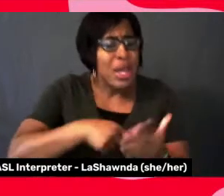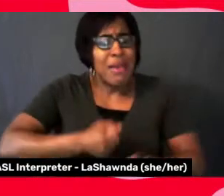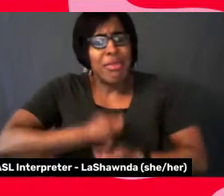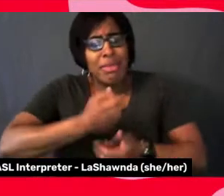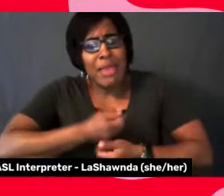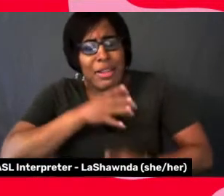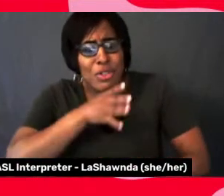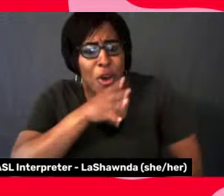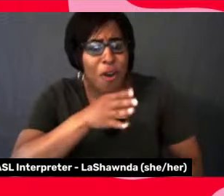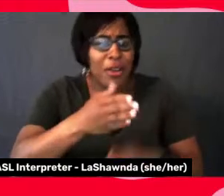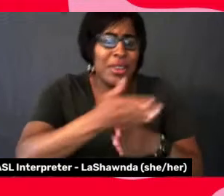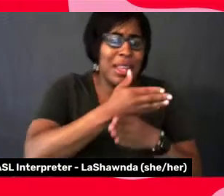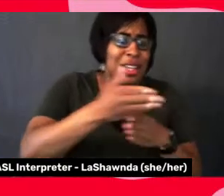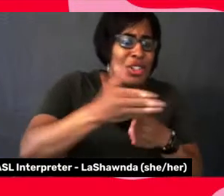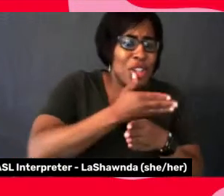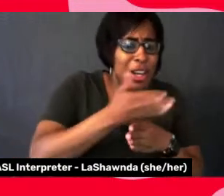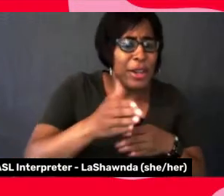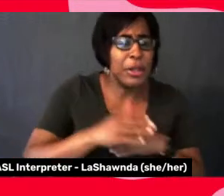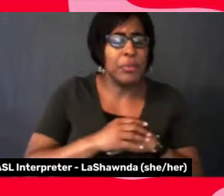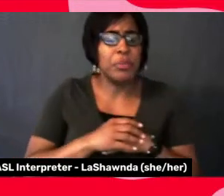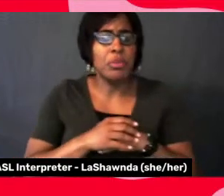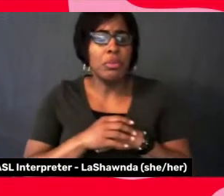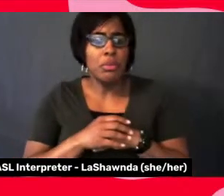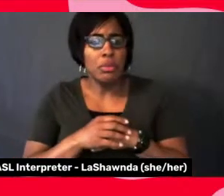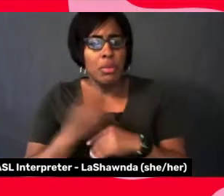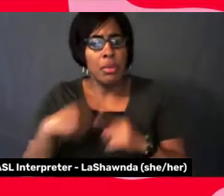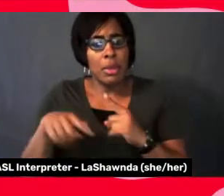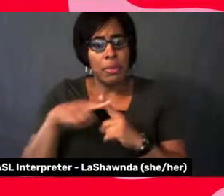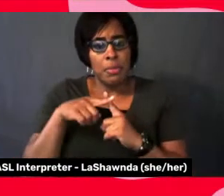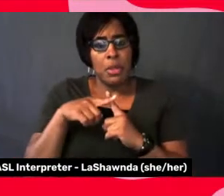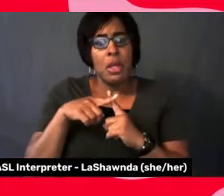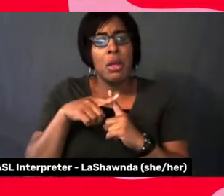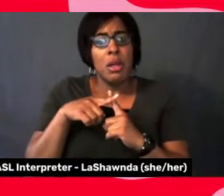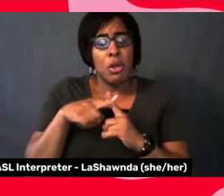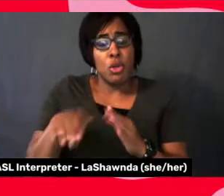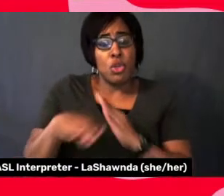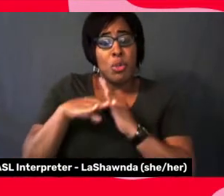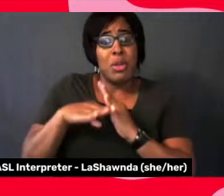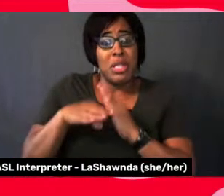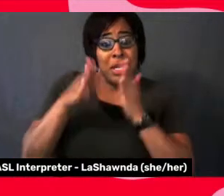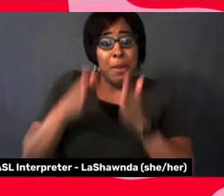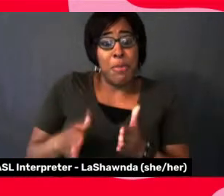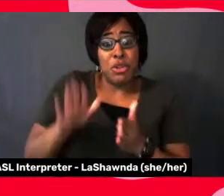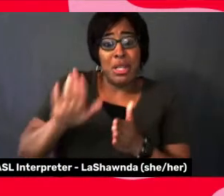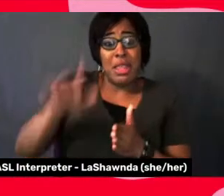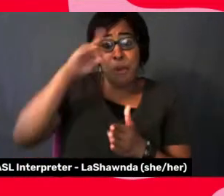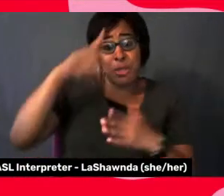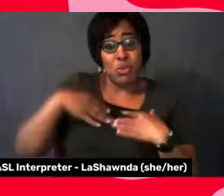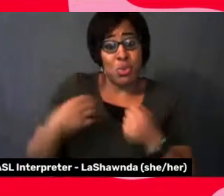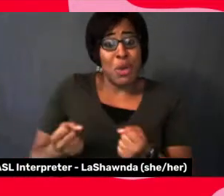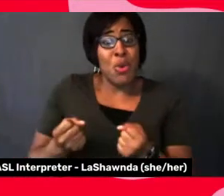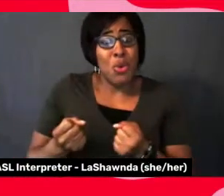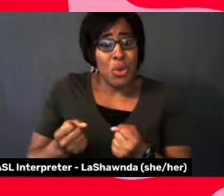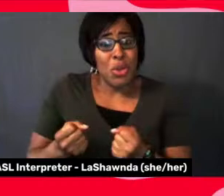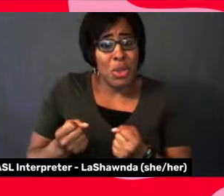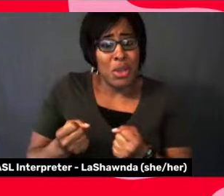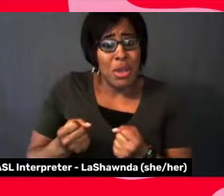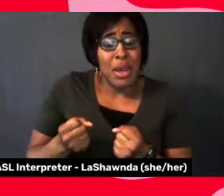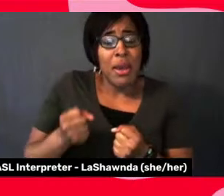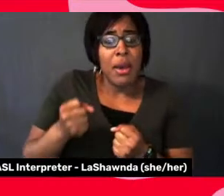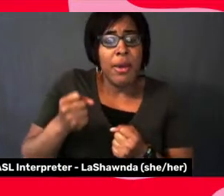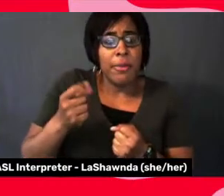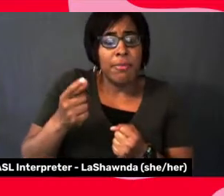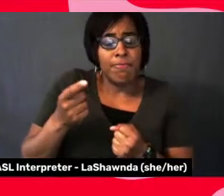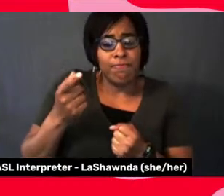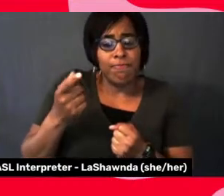to say about that is that I feel it protect the sanity. There has to be, um, there has to be